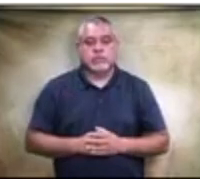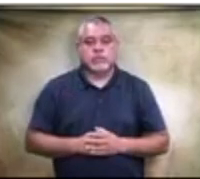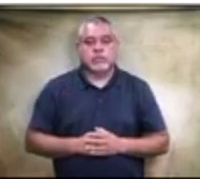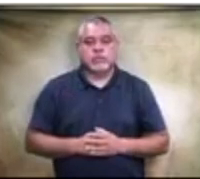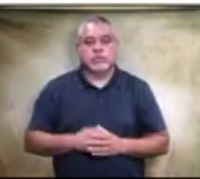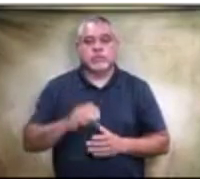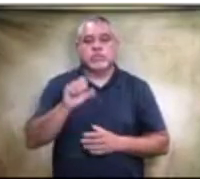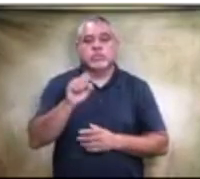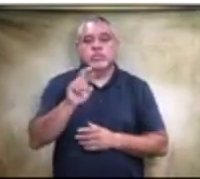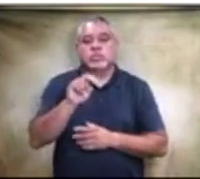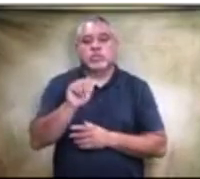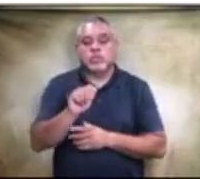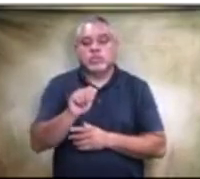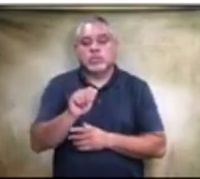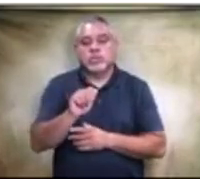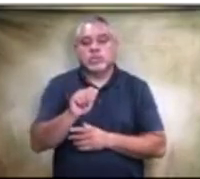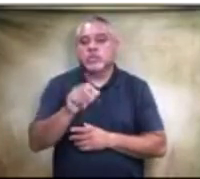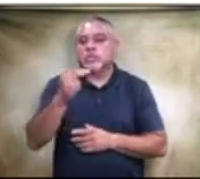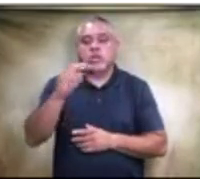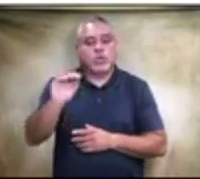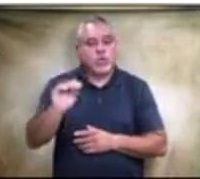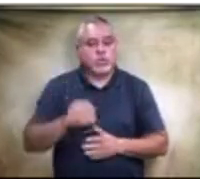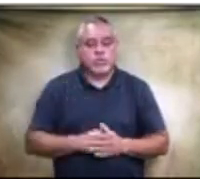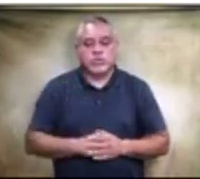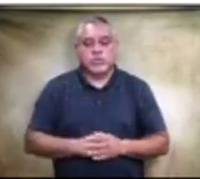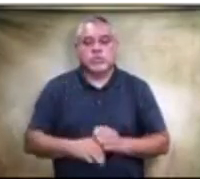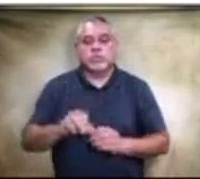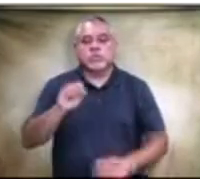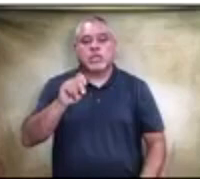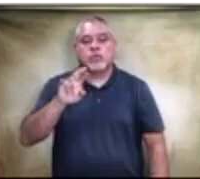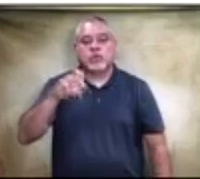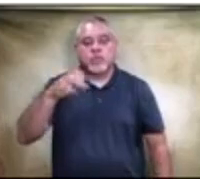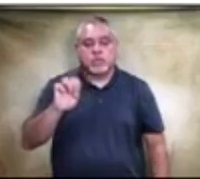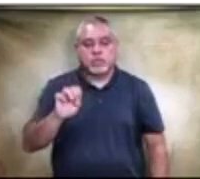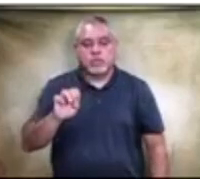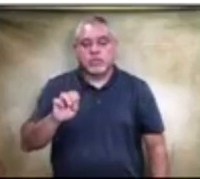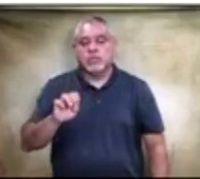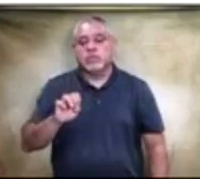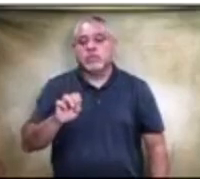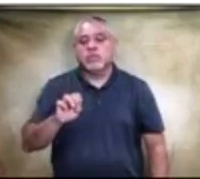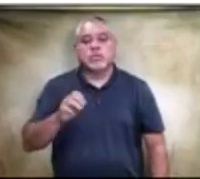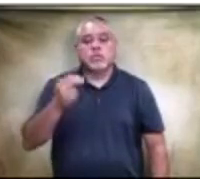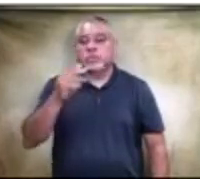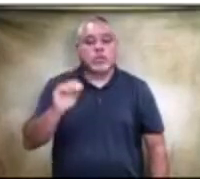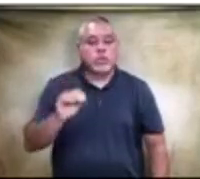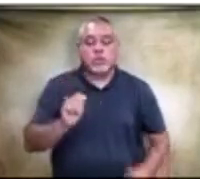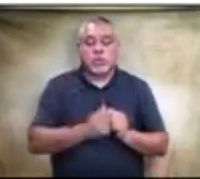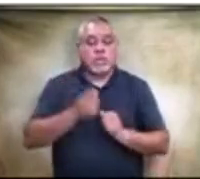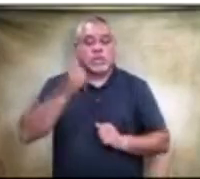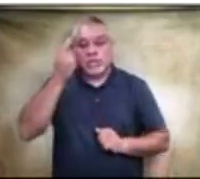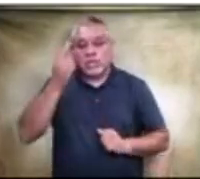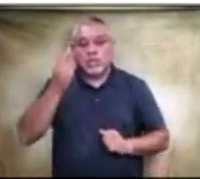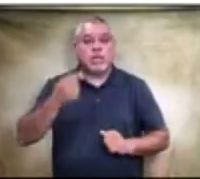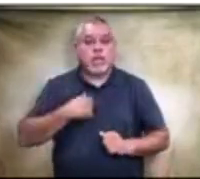Ms. Serna? No. Mr. Samaripa? No, with the understanding that I'm requesting